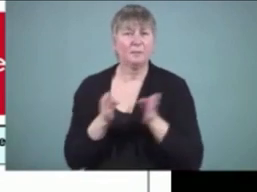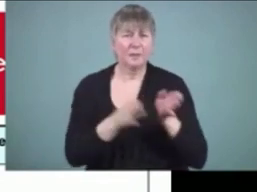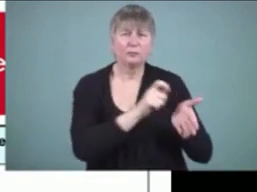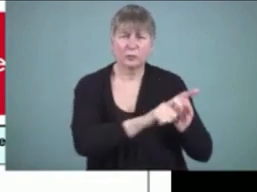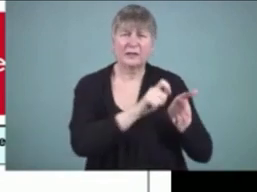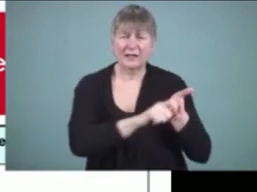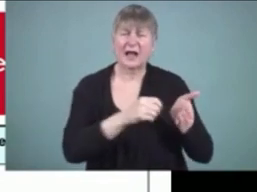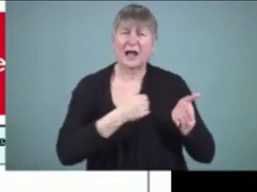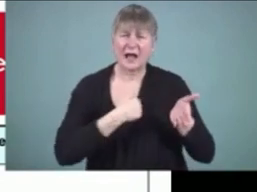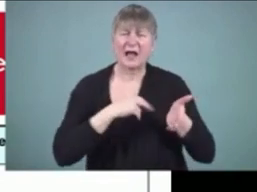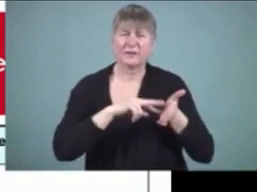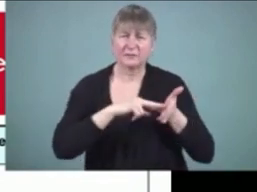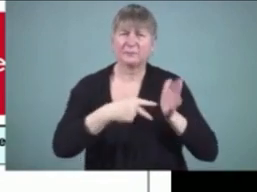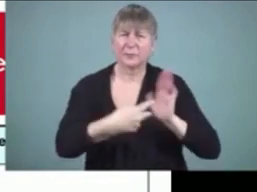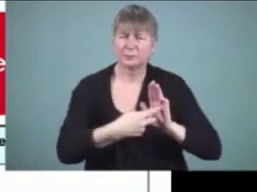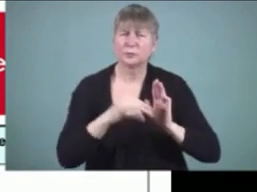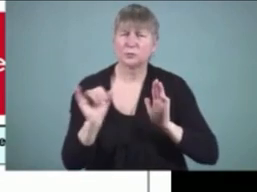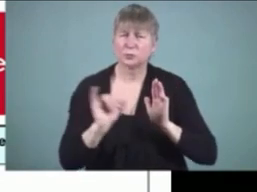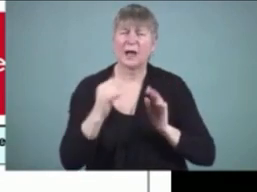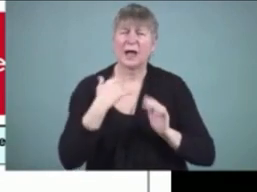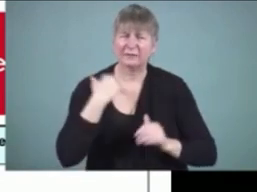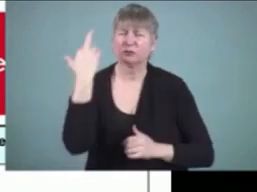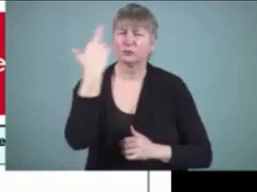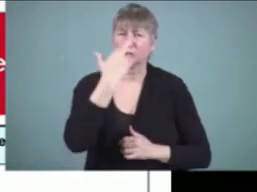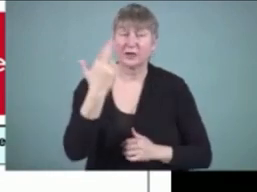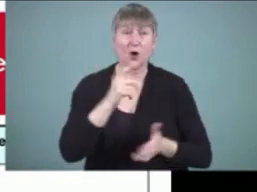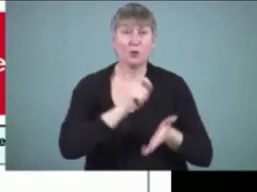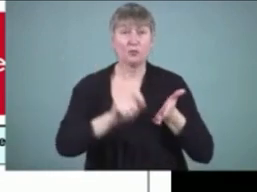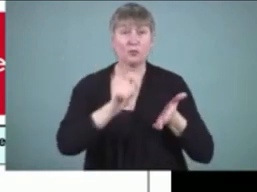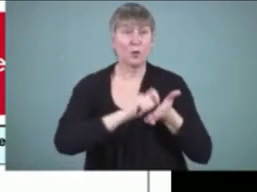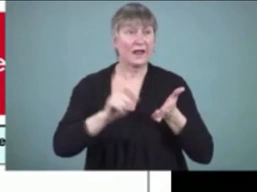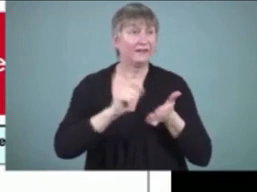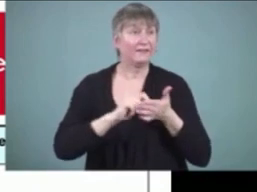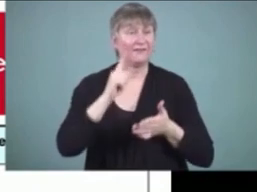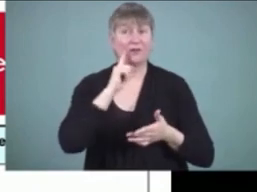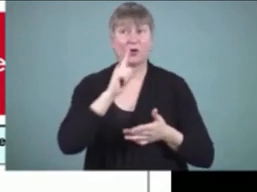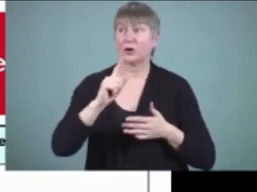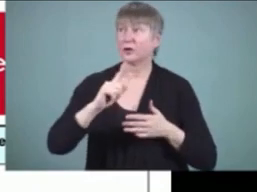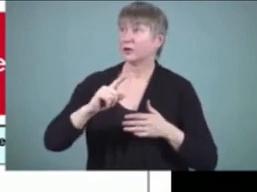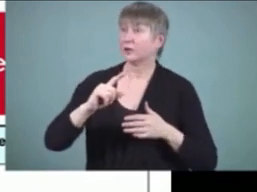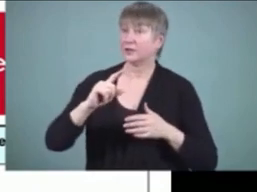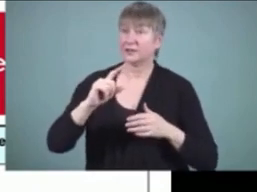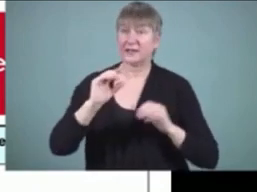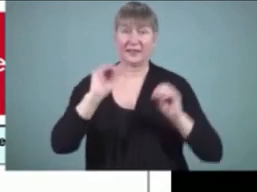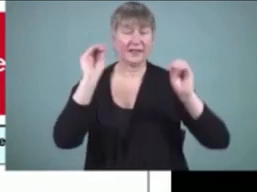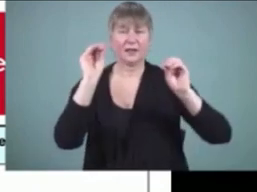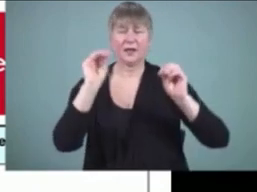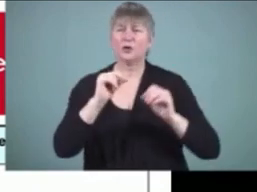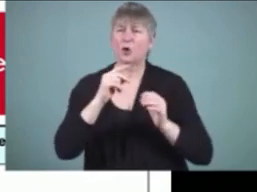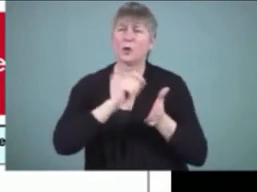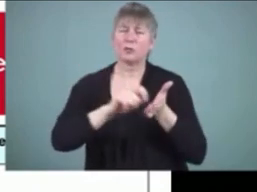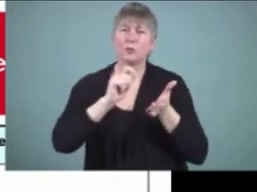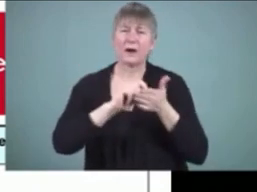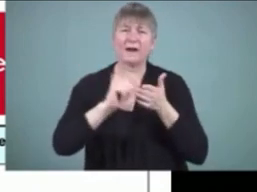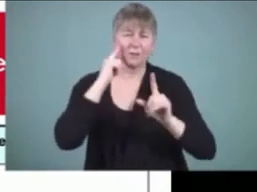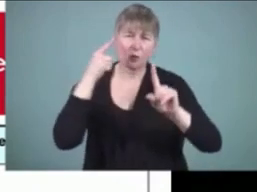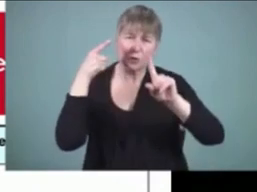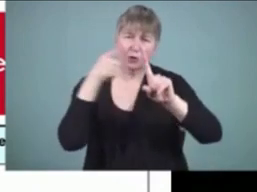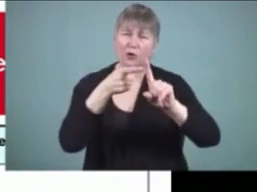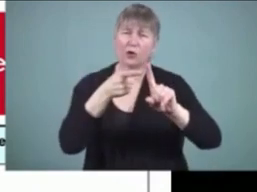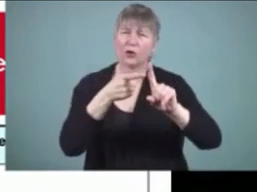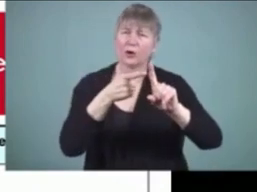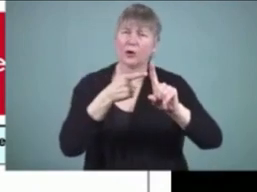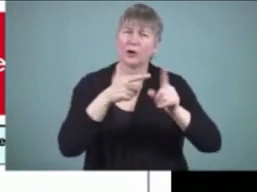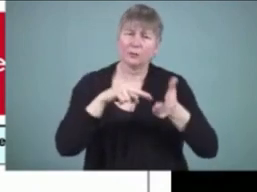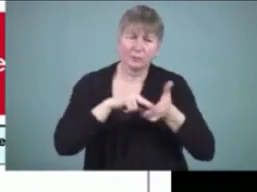We don't write just for the sake of writing, for the most part. We write to get a job done. And those jobs or those